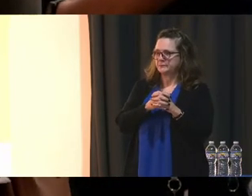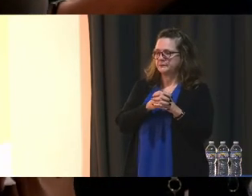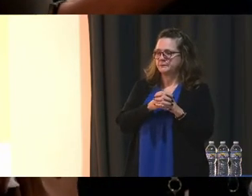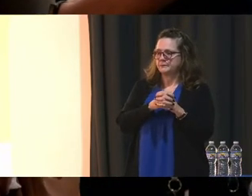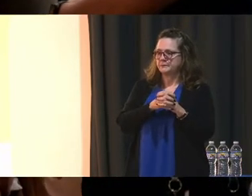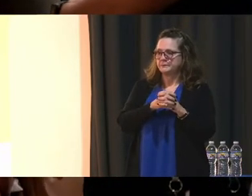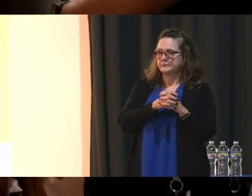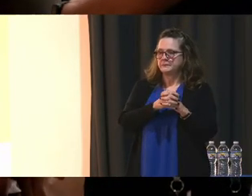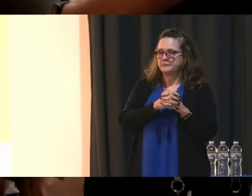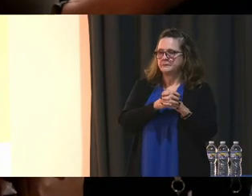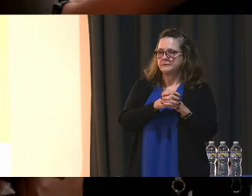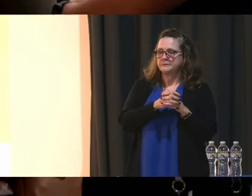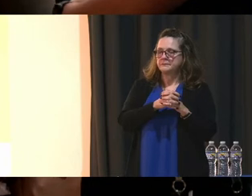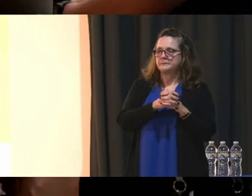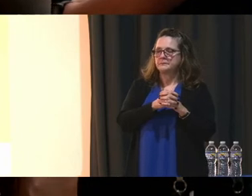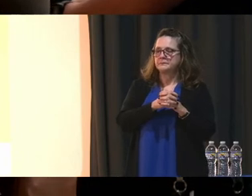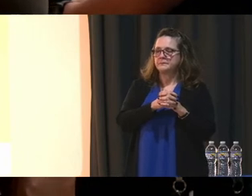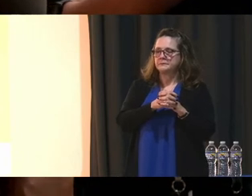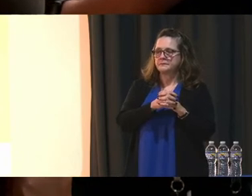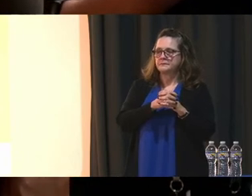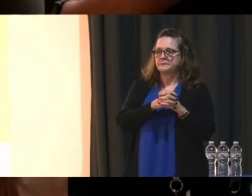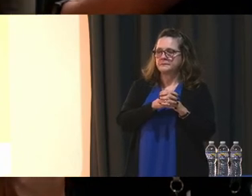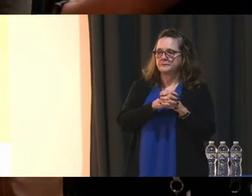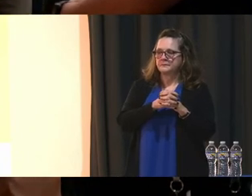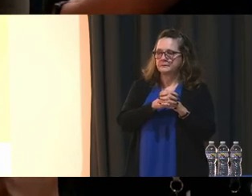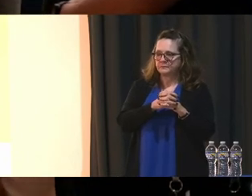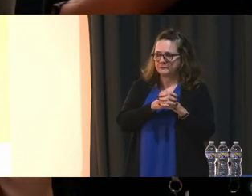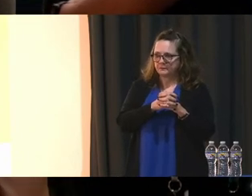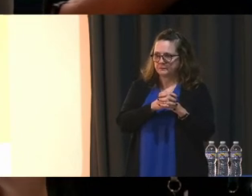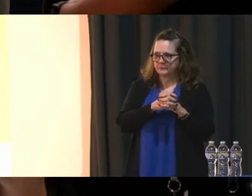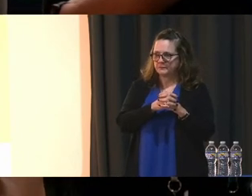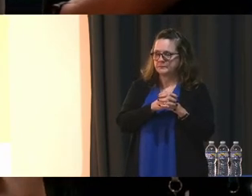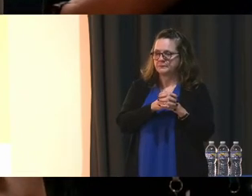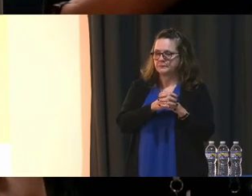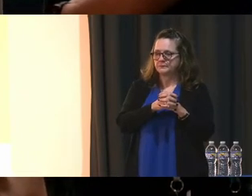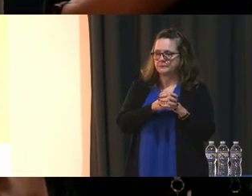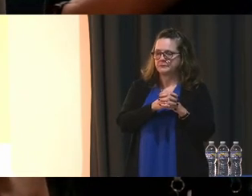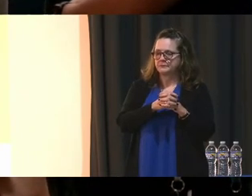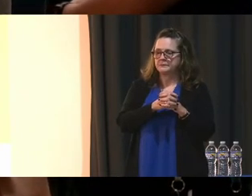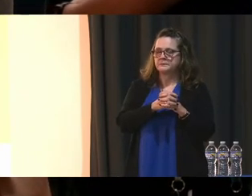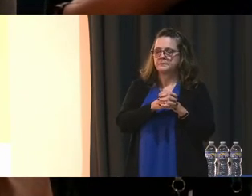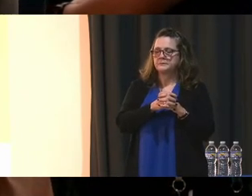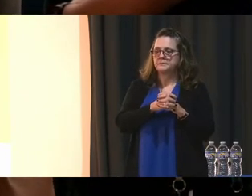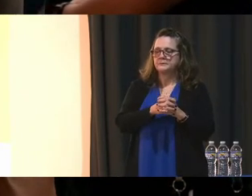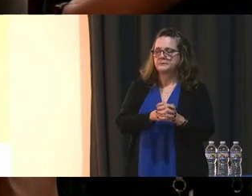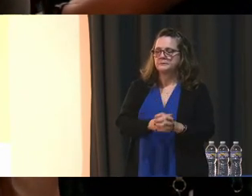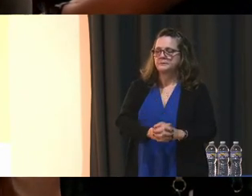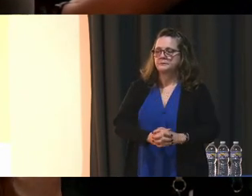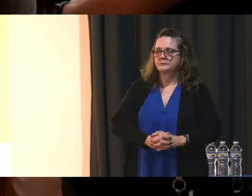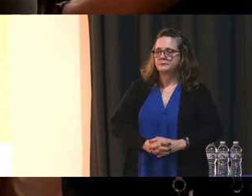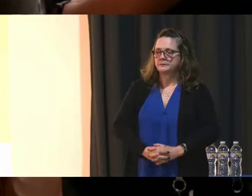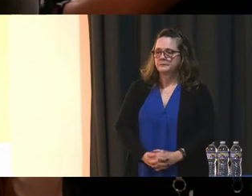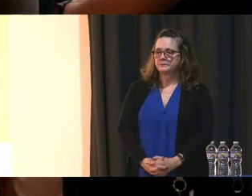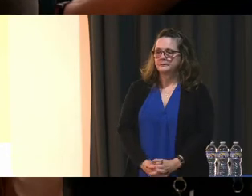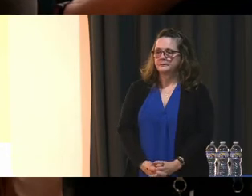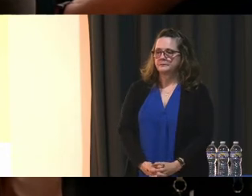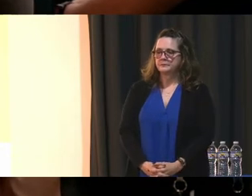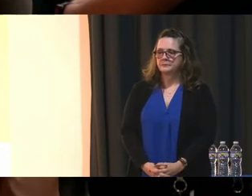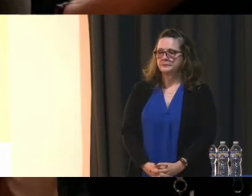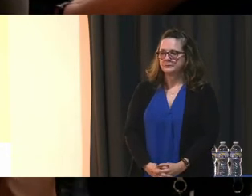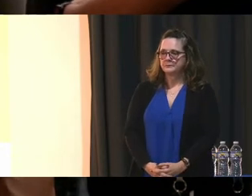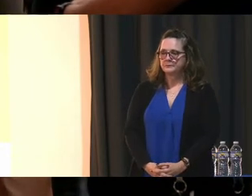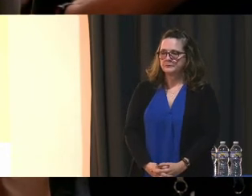I would to know what strategies are for those young people who are not